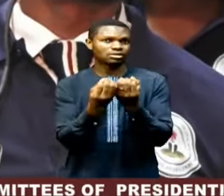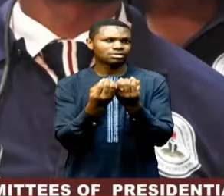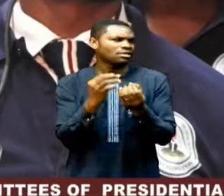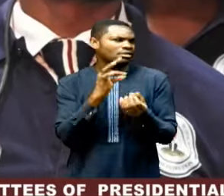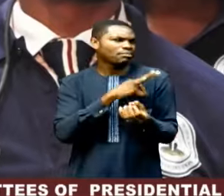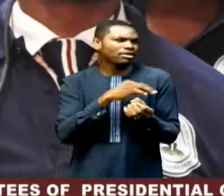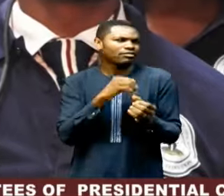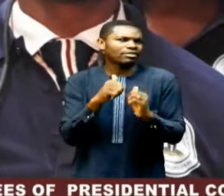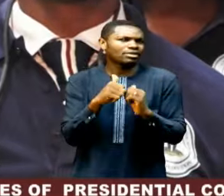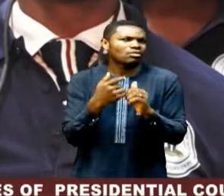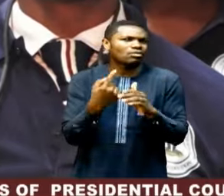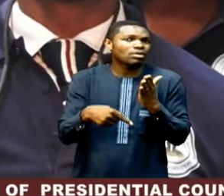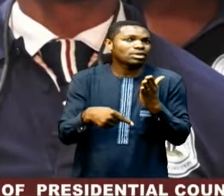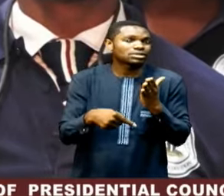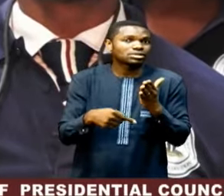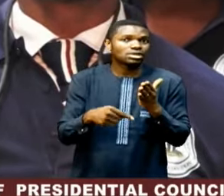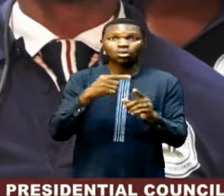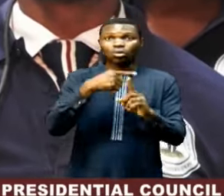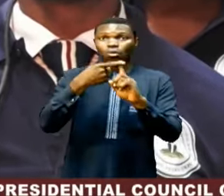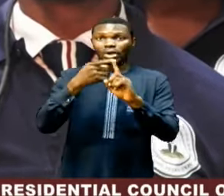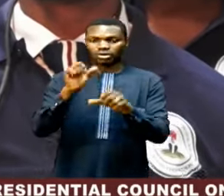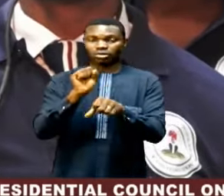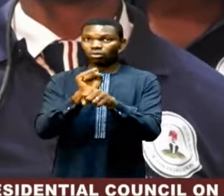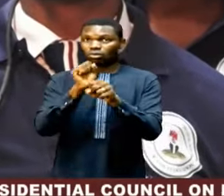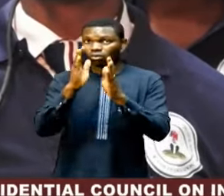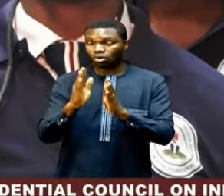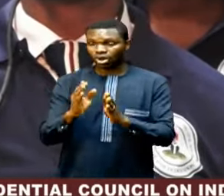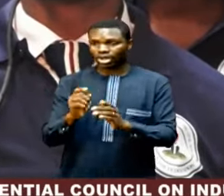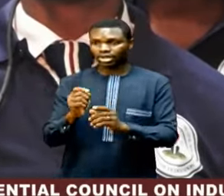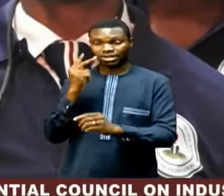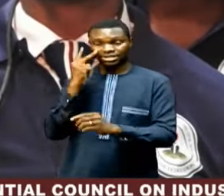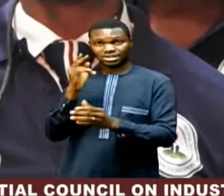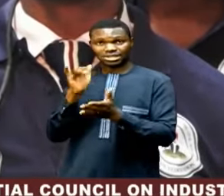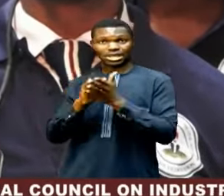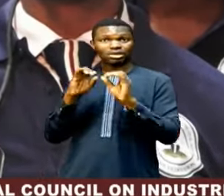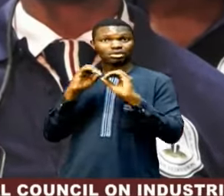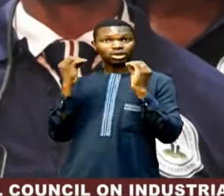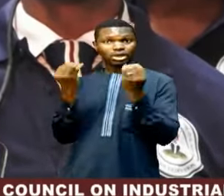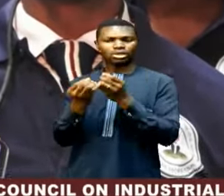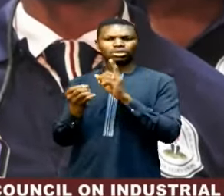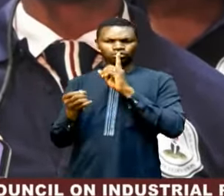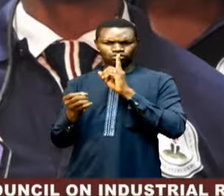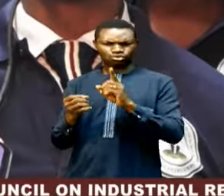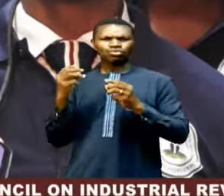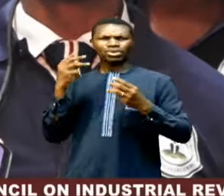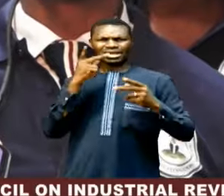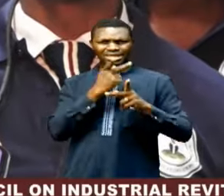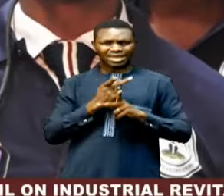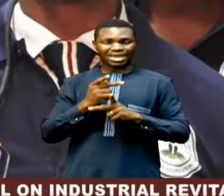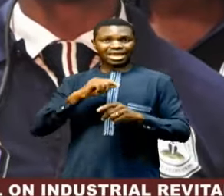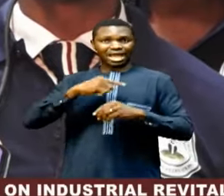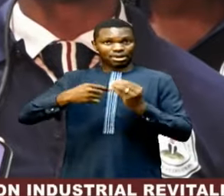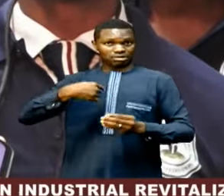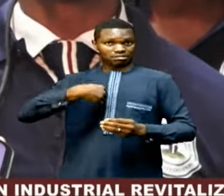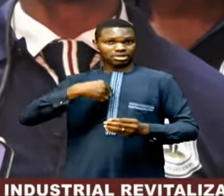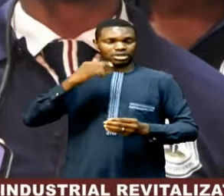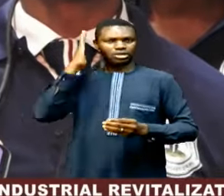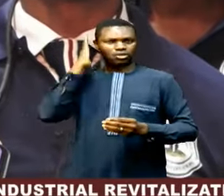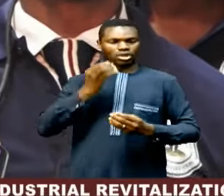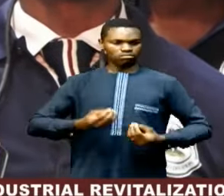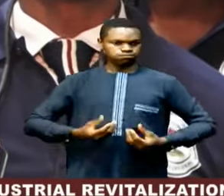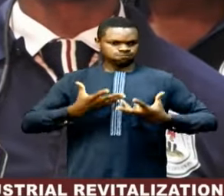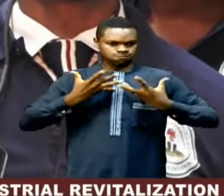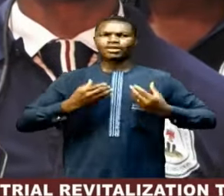of this? When an employee is assured of the organization being concerned about their well-being, it's going to boost their morale,